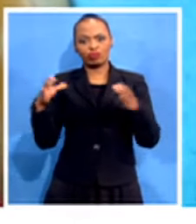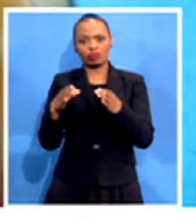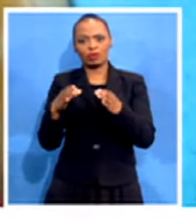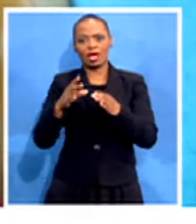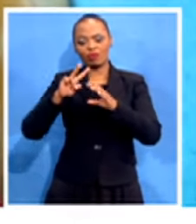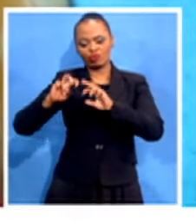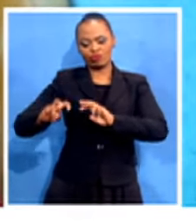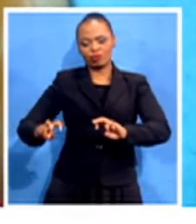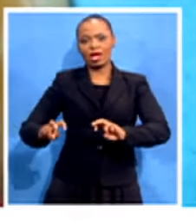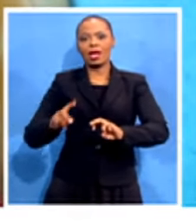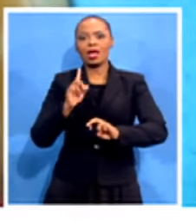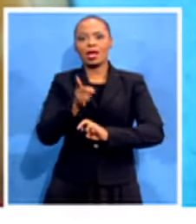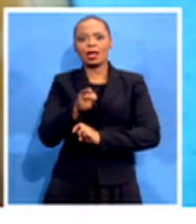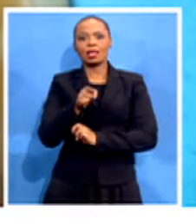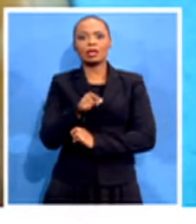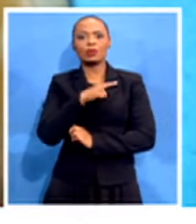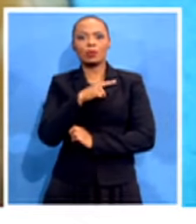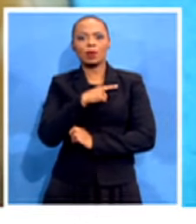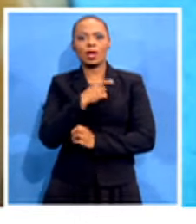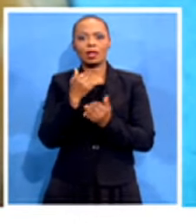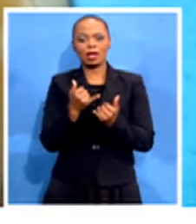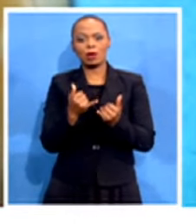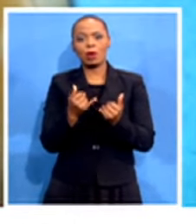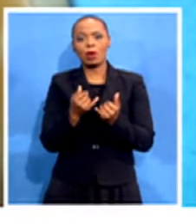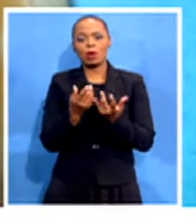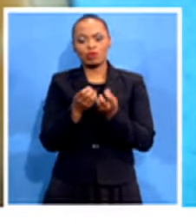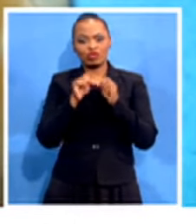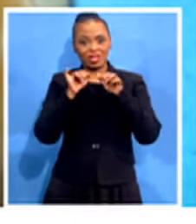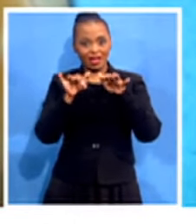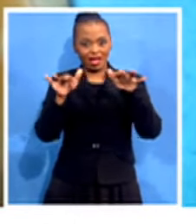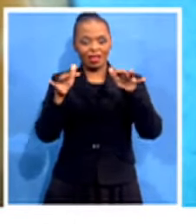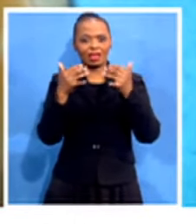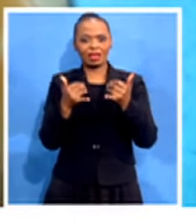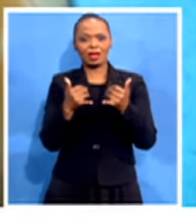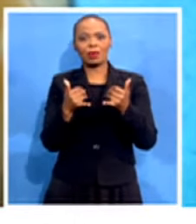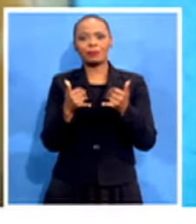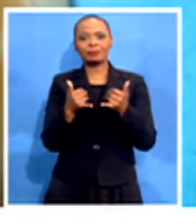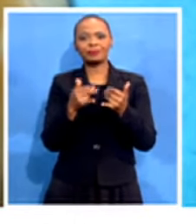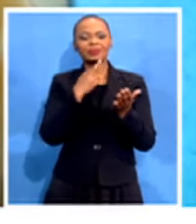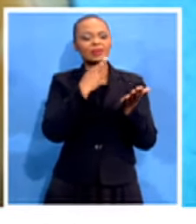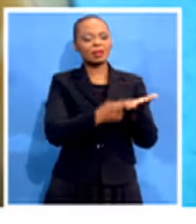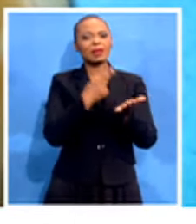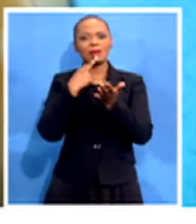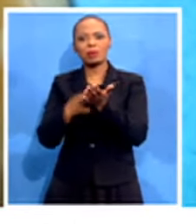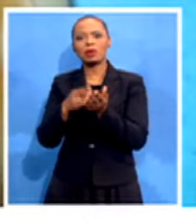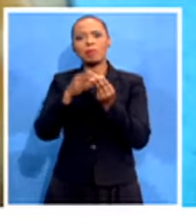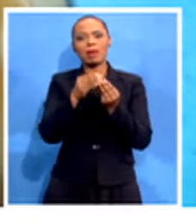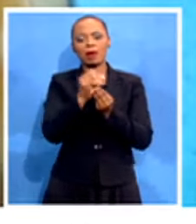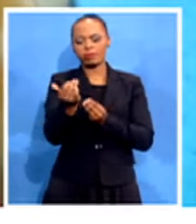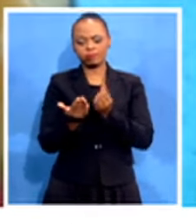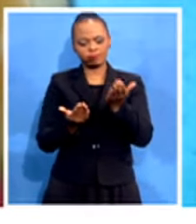the research has at least a little bit gone down. But generally, from the reports that we get from members, there was